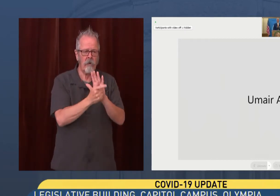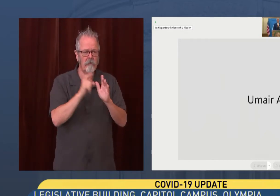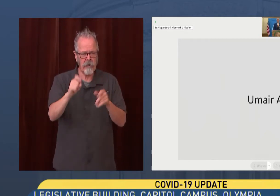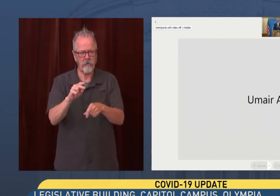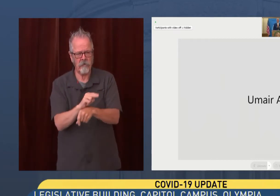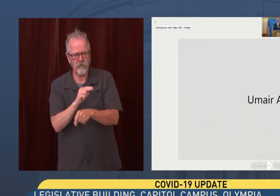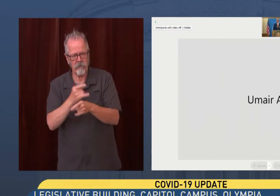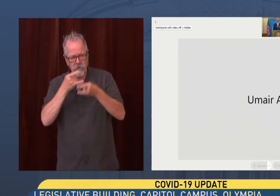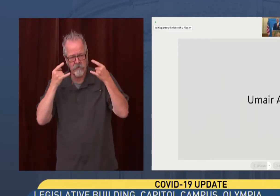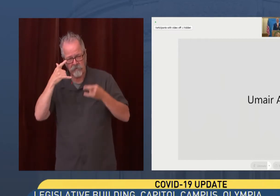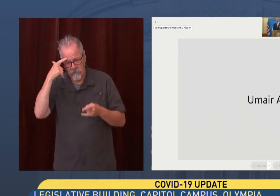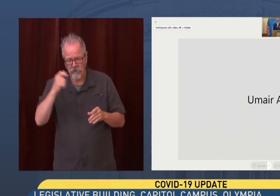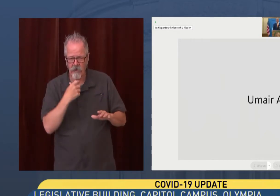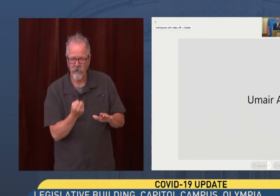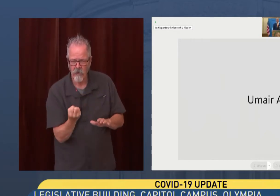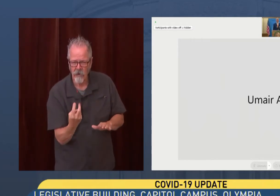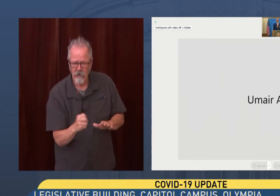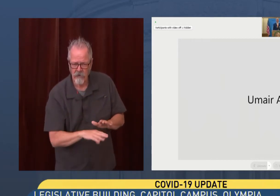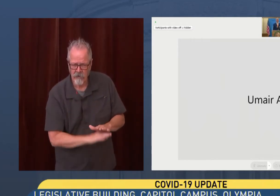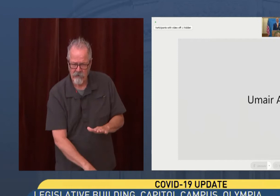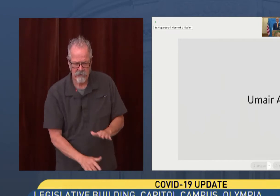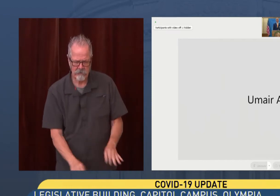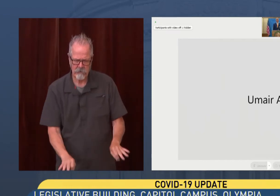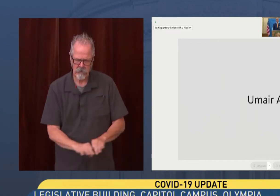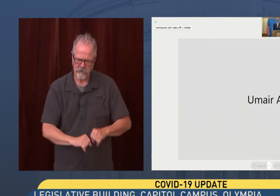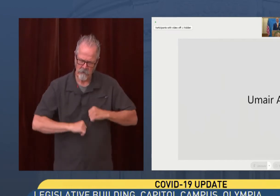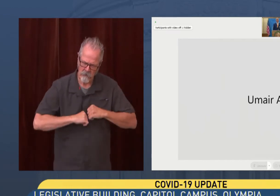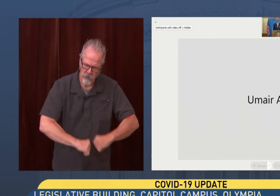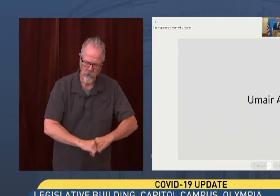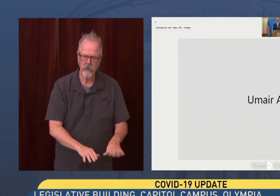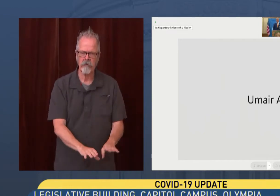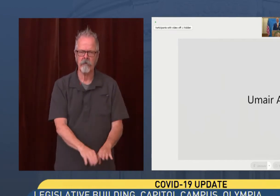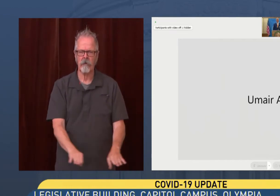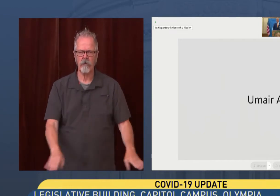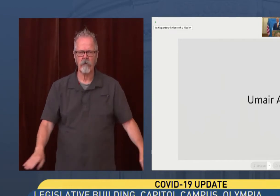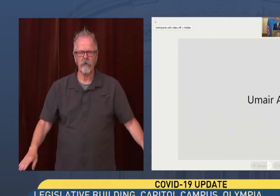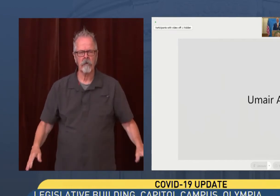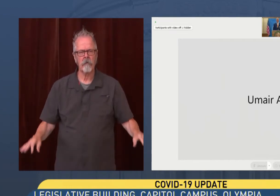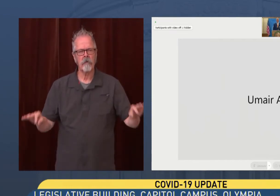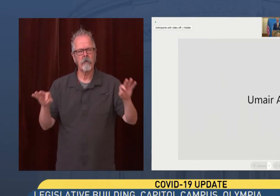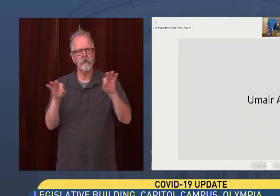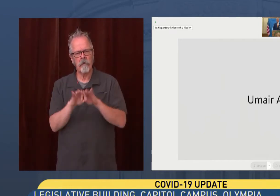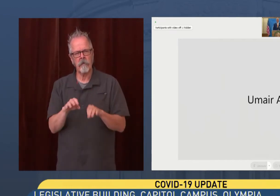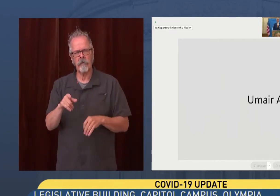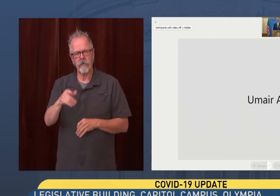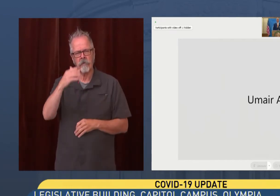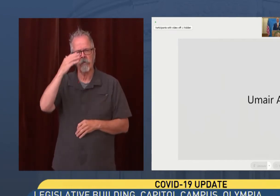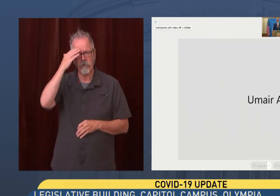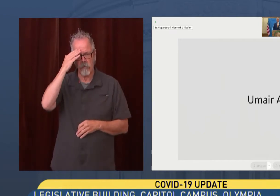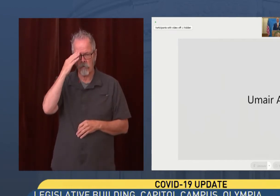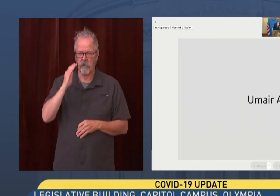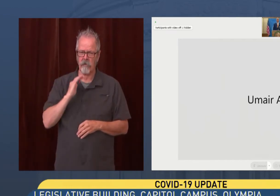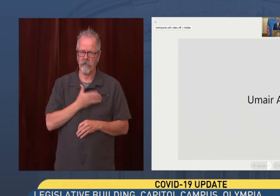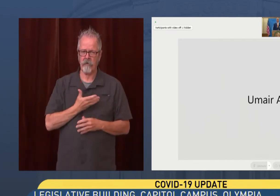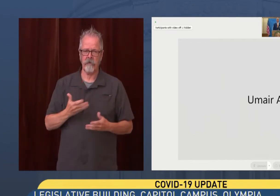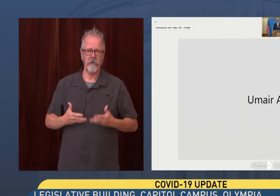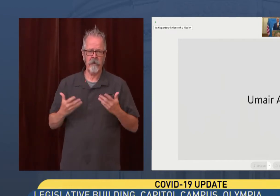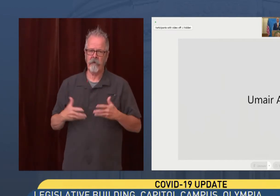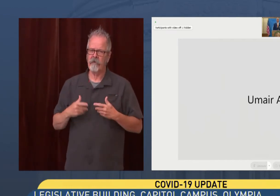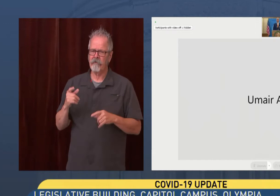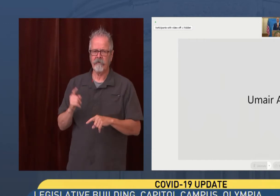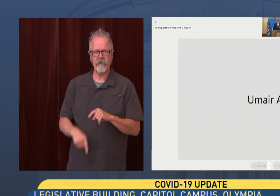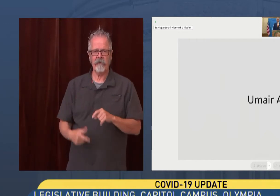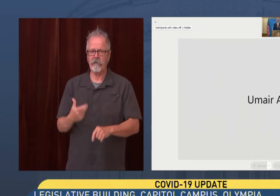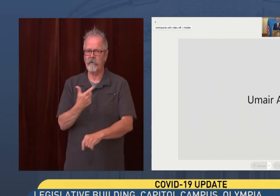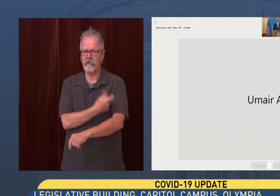really from our standpoint, so critical because we know that it's important to protect our young ones, and we're going to do everything we